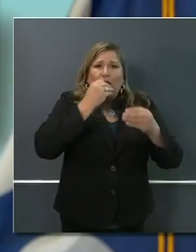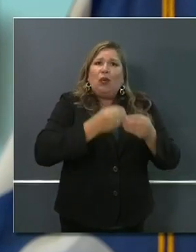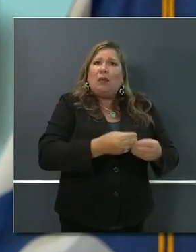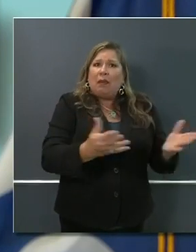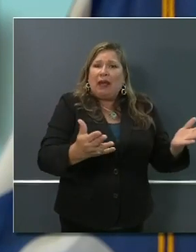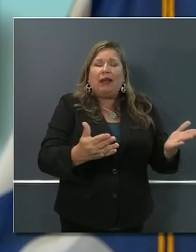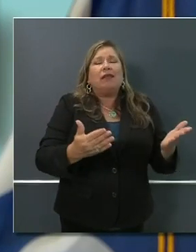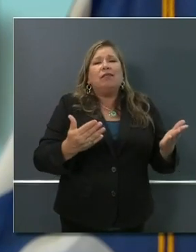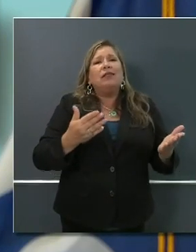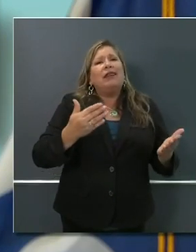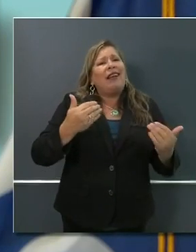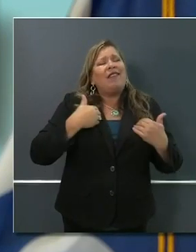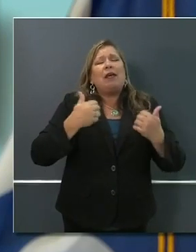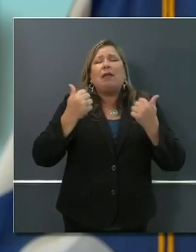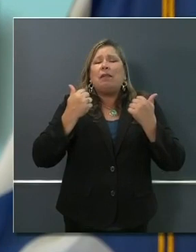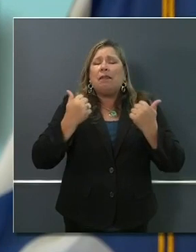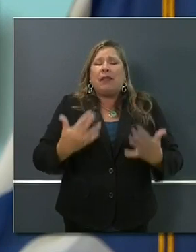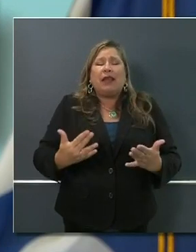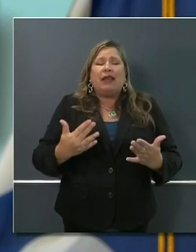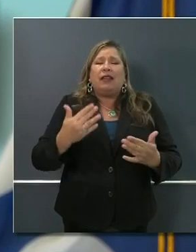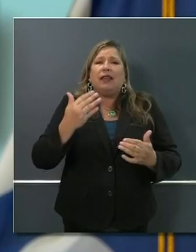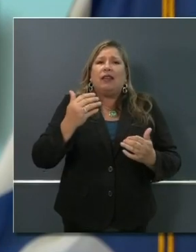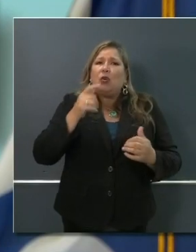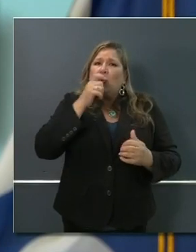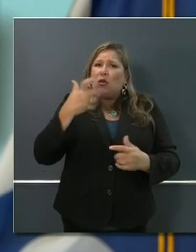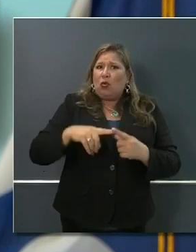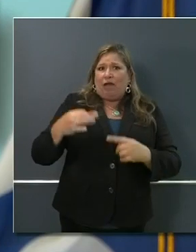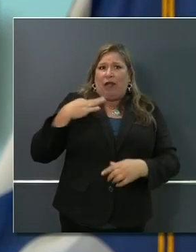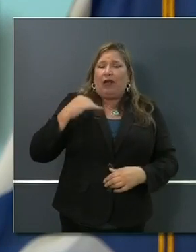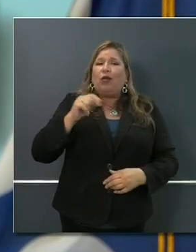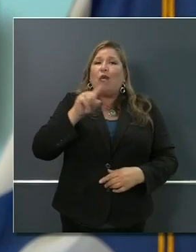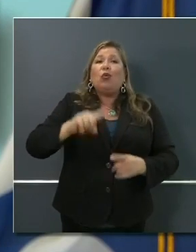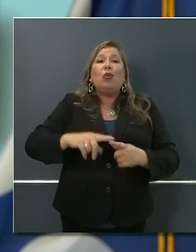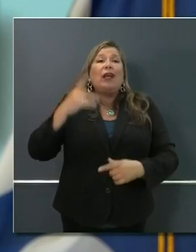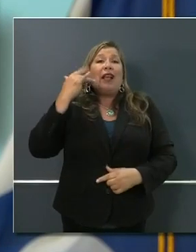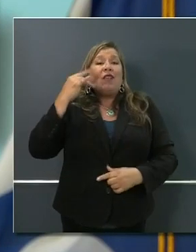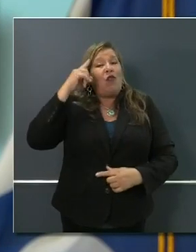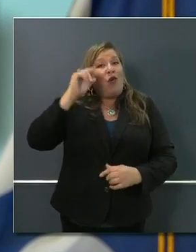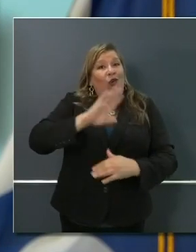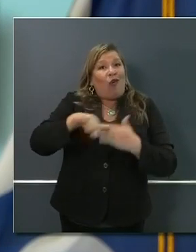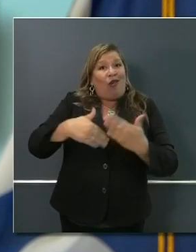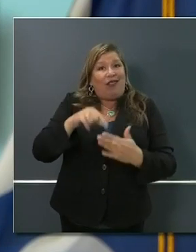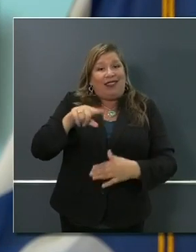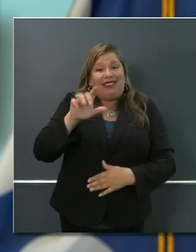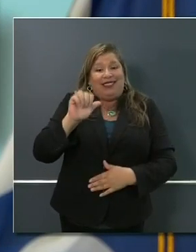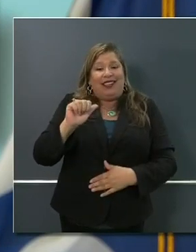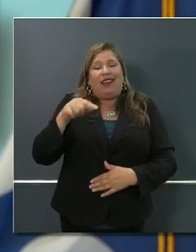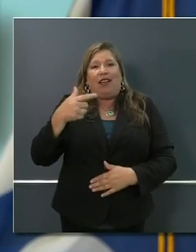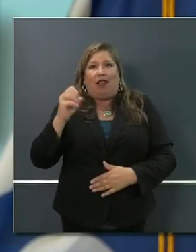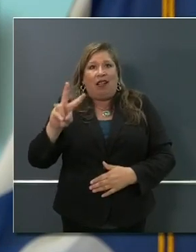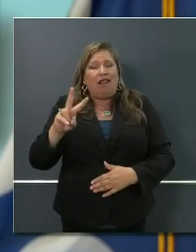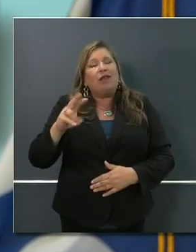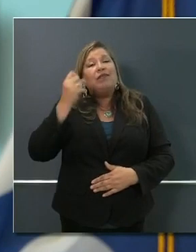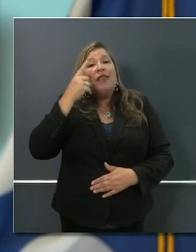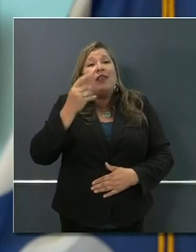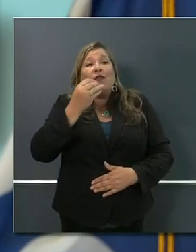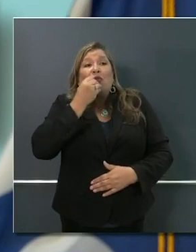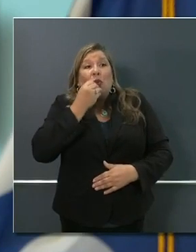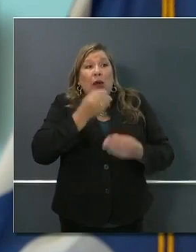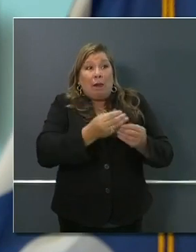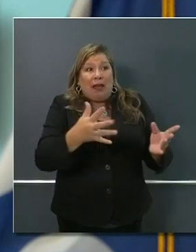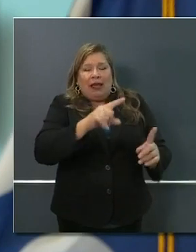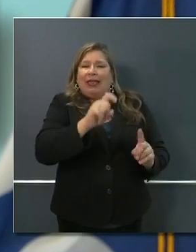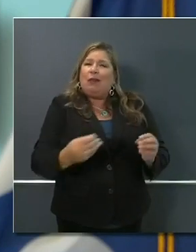CaliforniansForAll.ca.gov website because the food banks still need more volunteers. But I want to acknowledge the